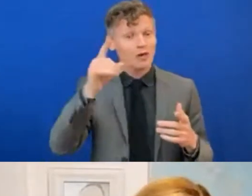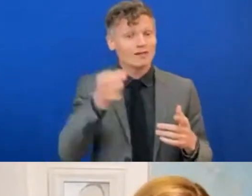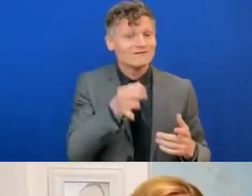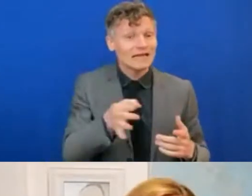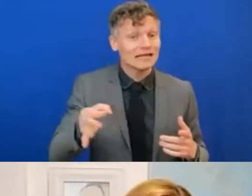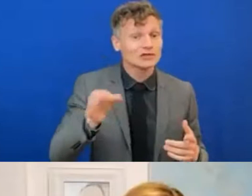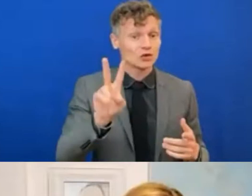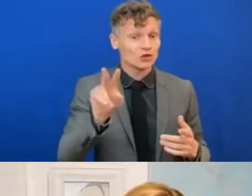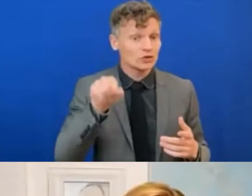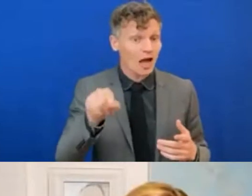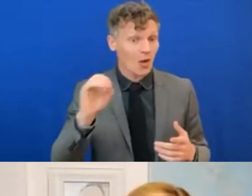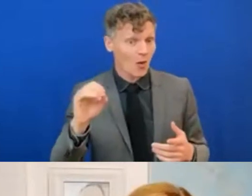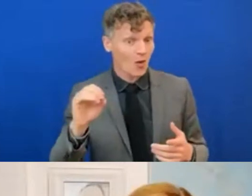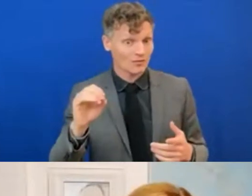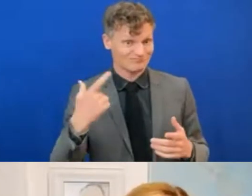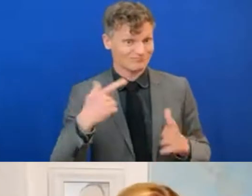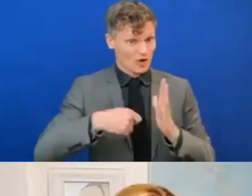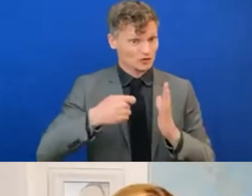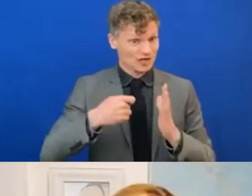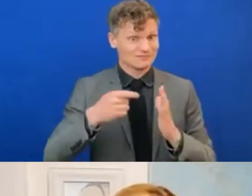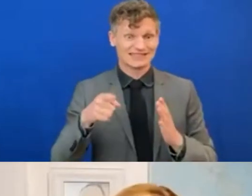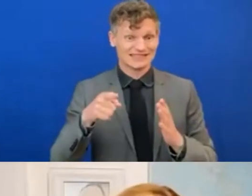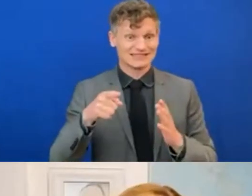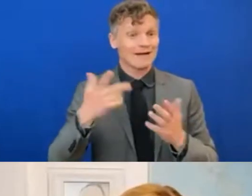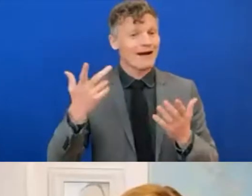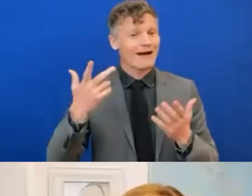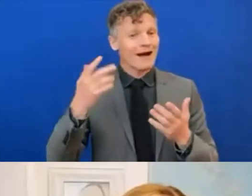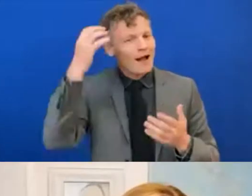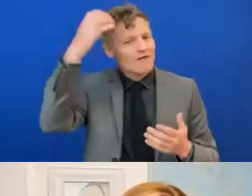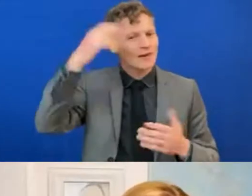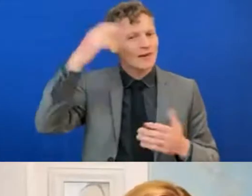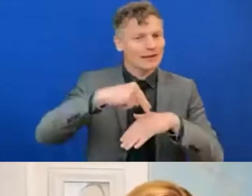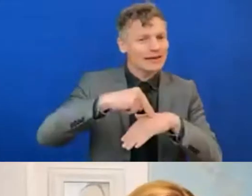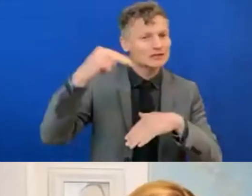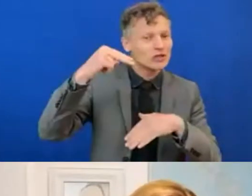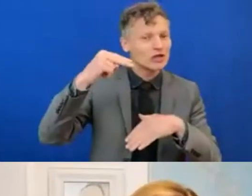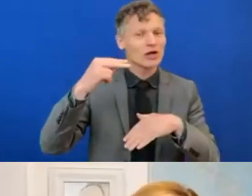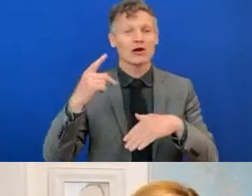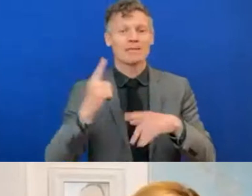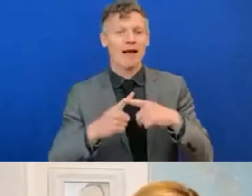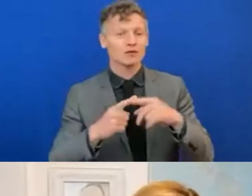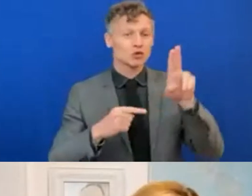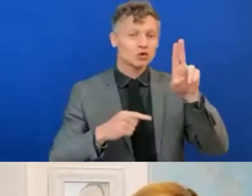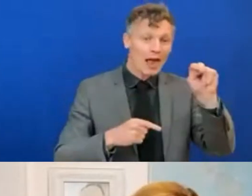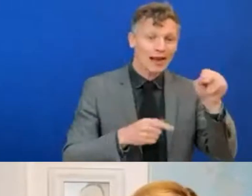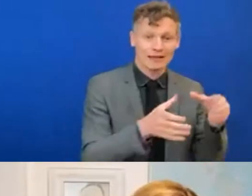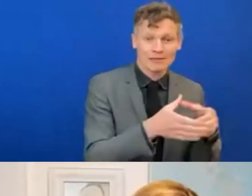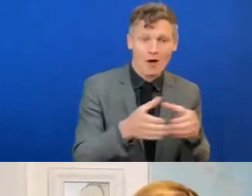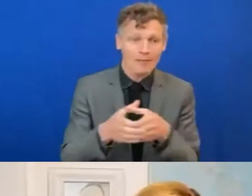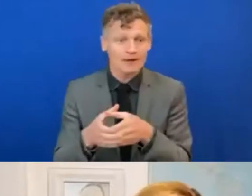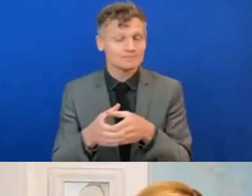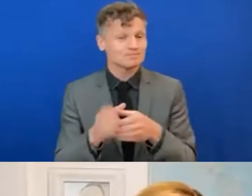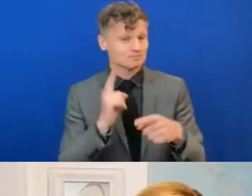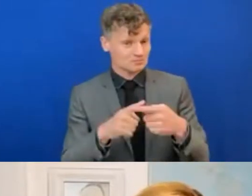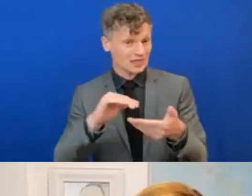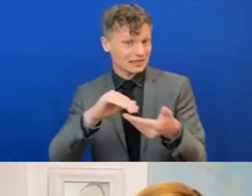Niger, a range of partners from the UN, from the private sector, civil society, which is bringing innovative, meaningful, and